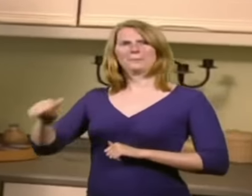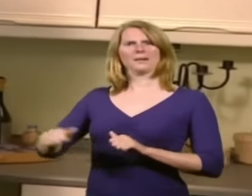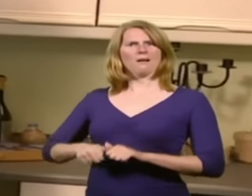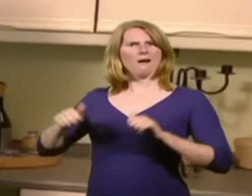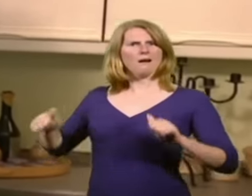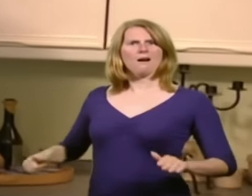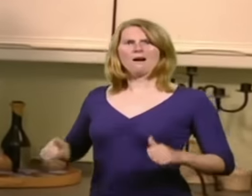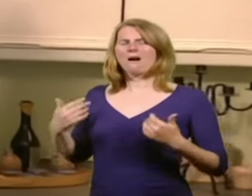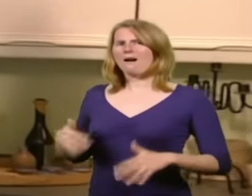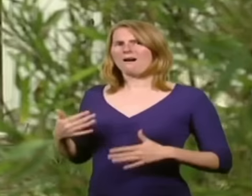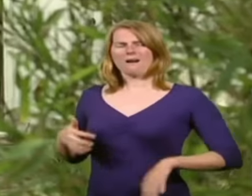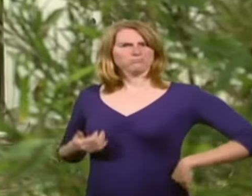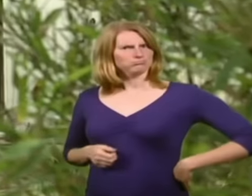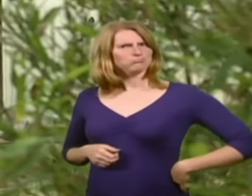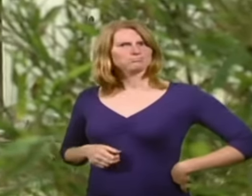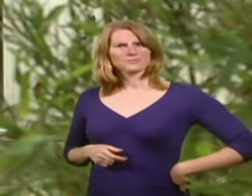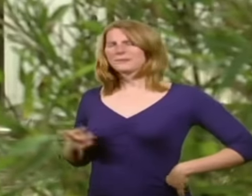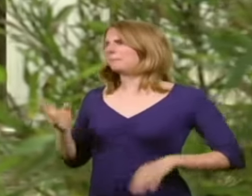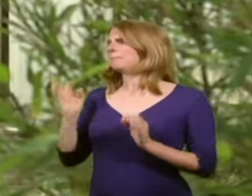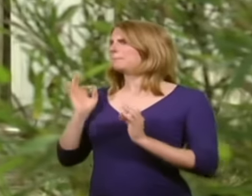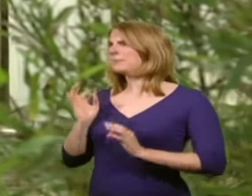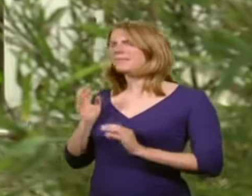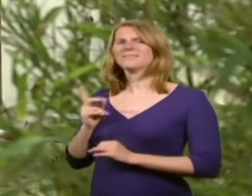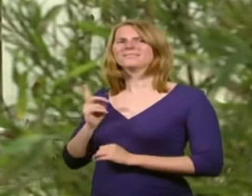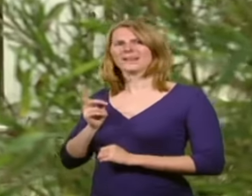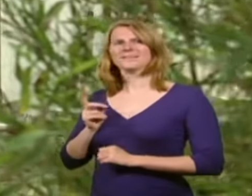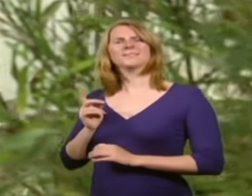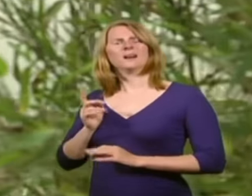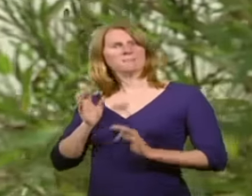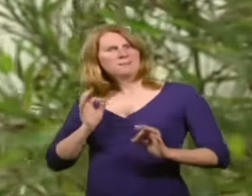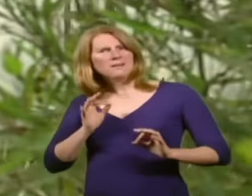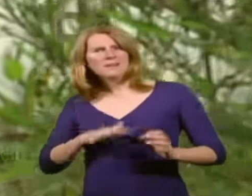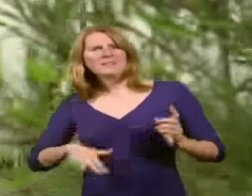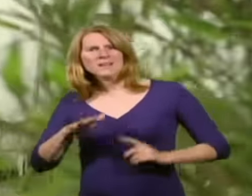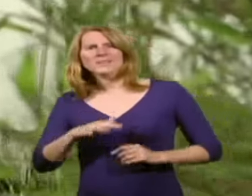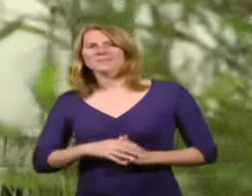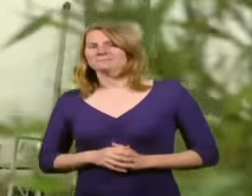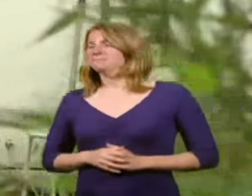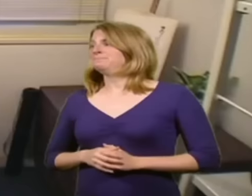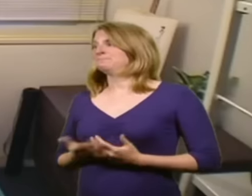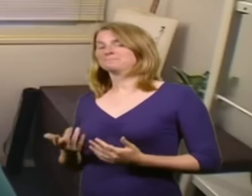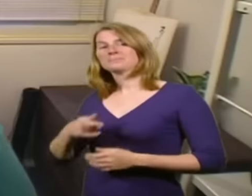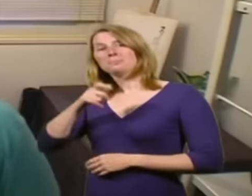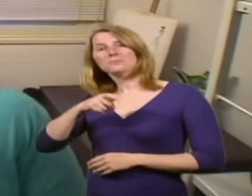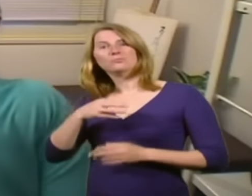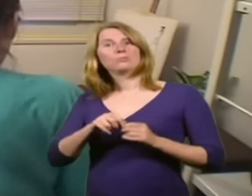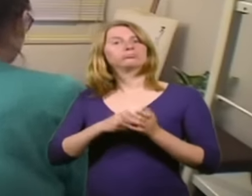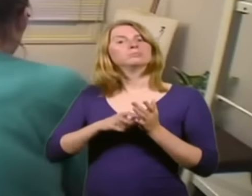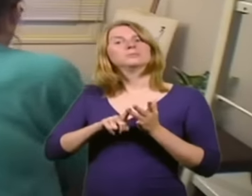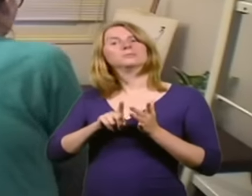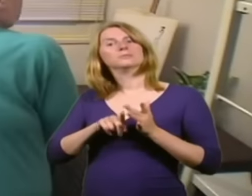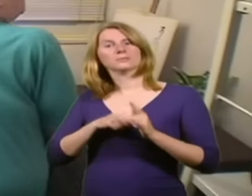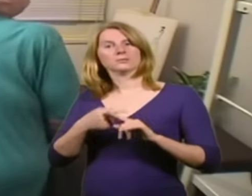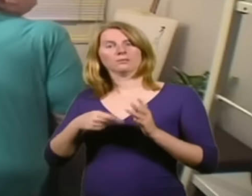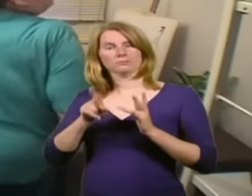It really does look a lot bigger than it did before. It's perfect. It's perfect. You're getting a whole of bricks then coming out here, mate. I am. It's lovely. Oh, now, this